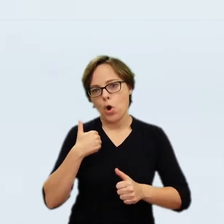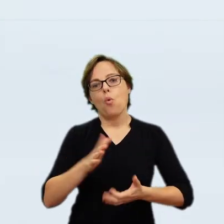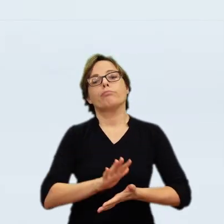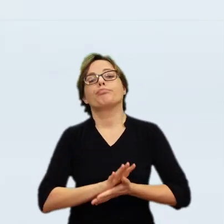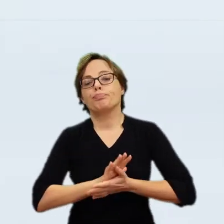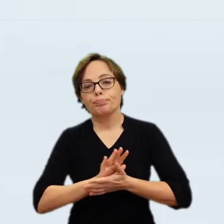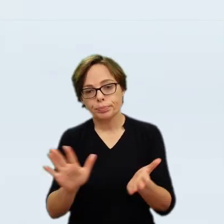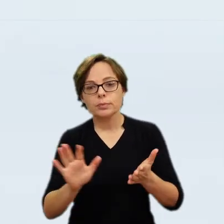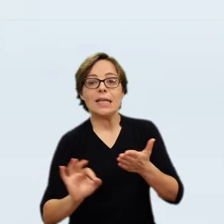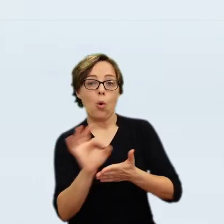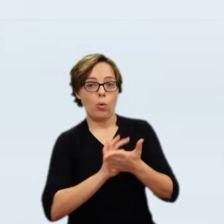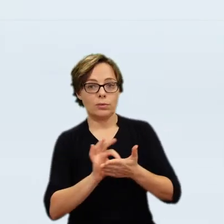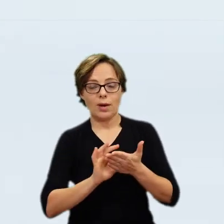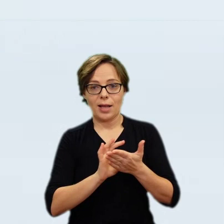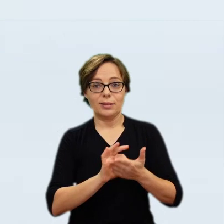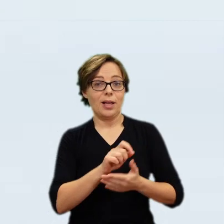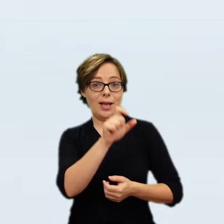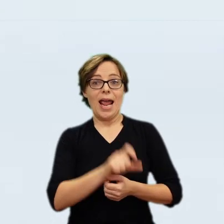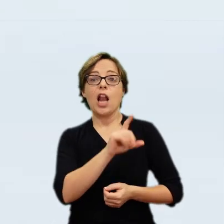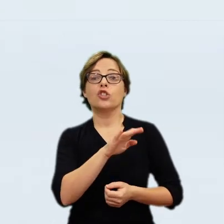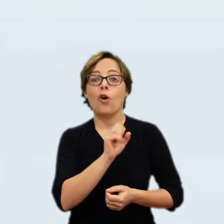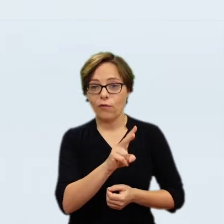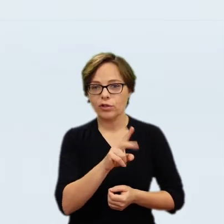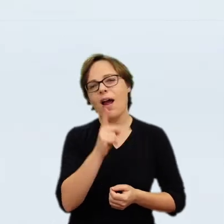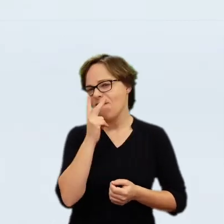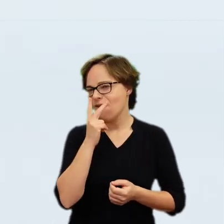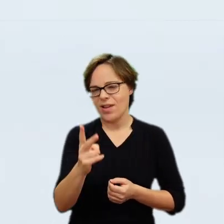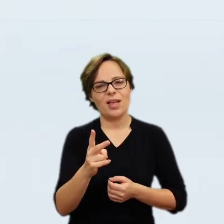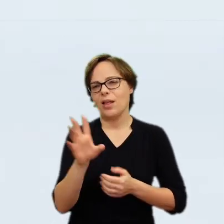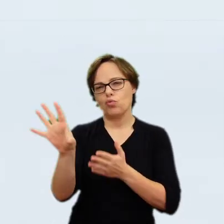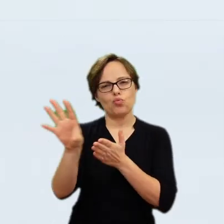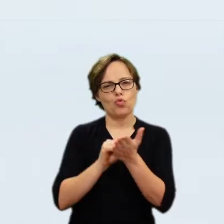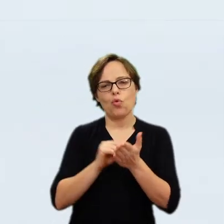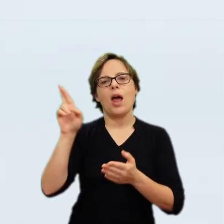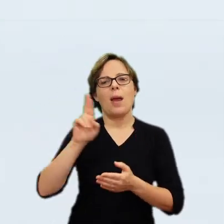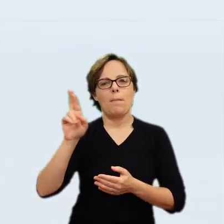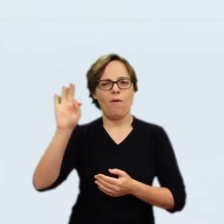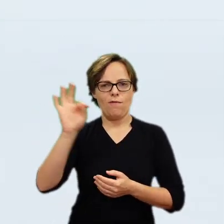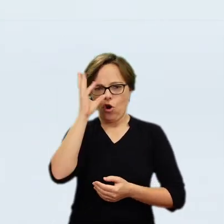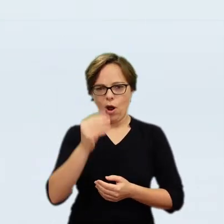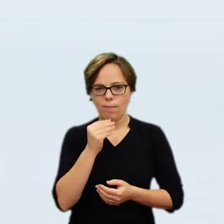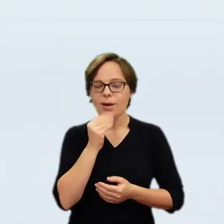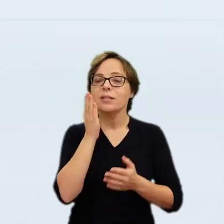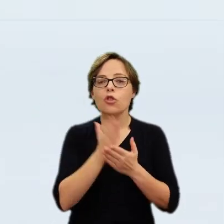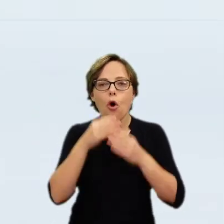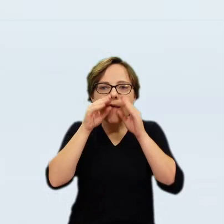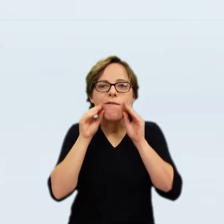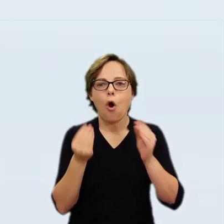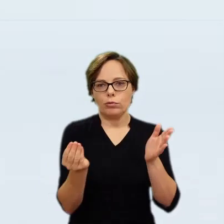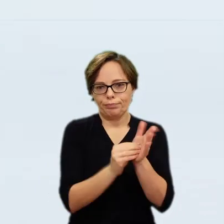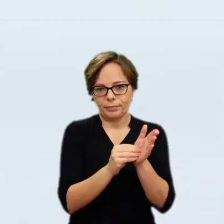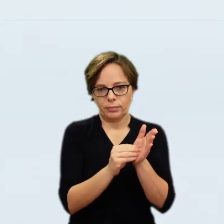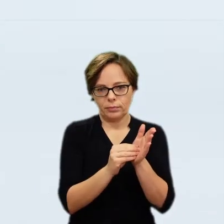to the neck of the animal, a bunchuk, are typically Polish. A figure wearing almost